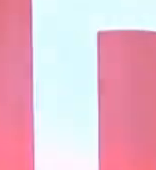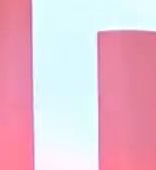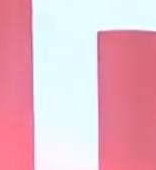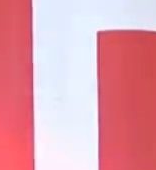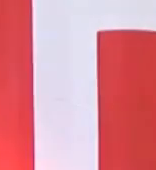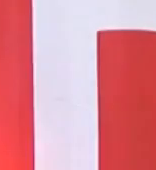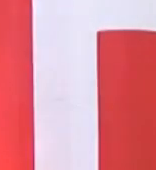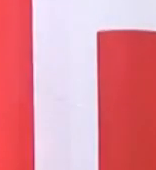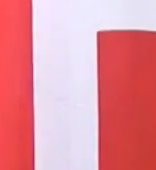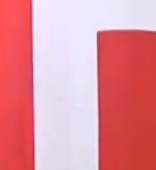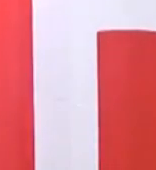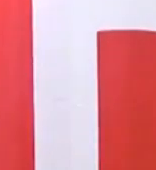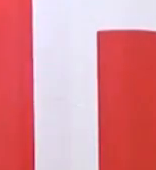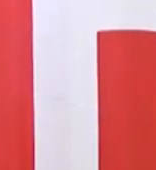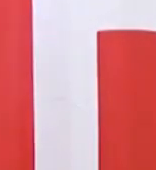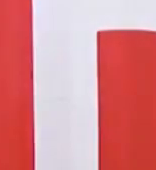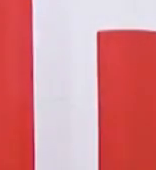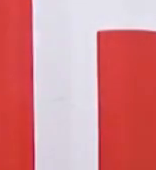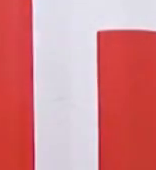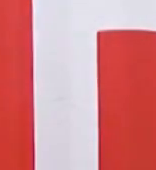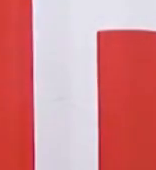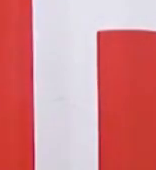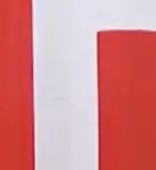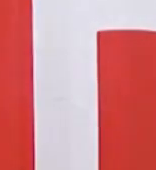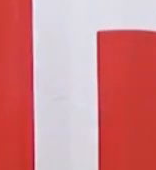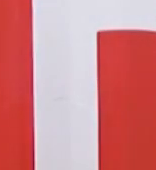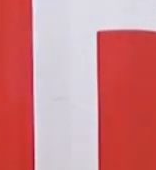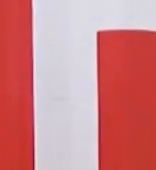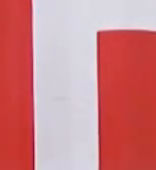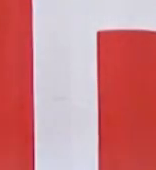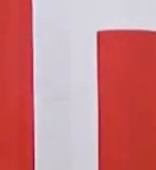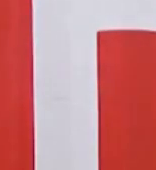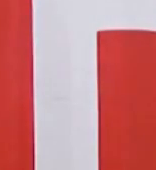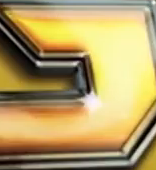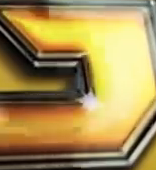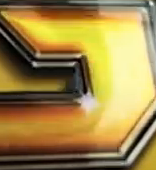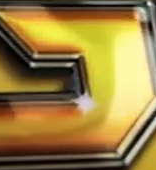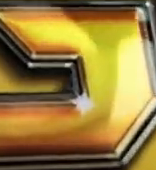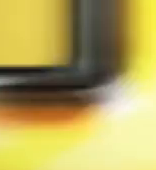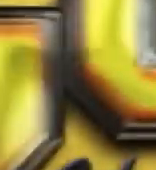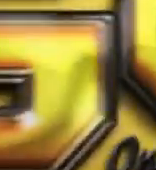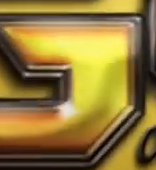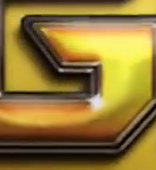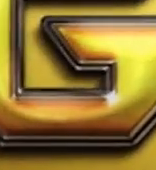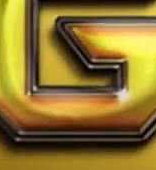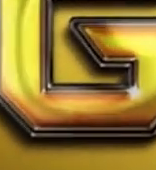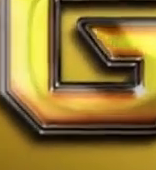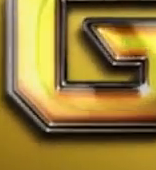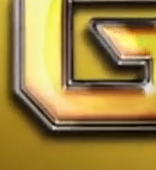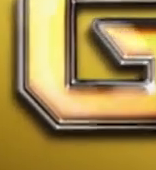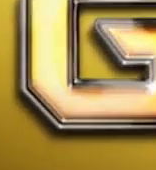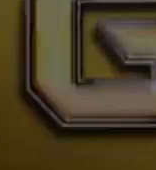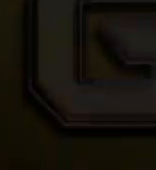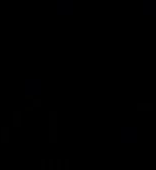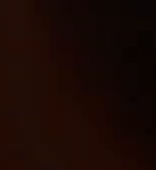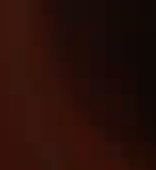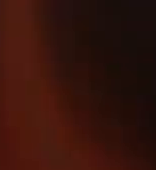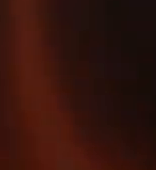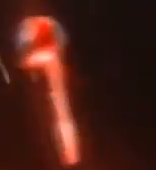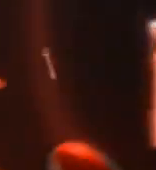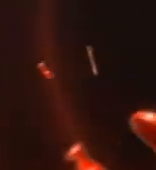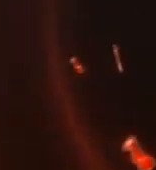Hi, I'm Inie from Raki Raki. I love Gold FM, only the classic hits. Gold FM, only the classic hits.